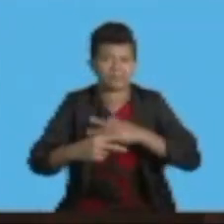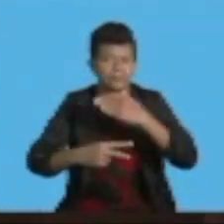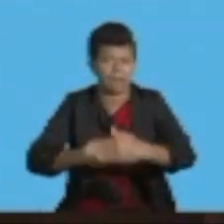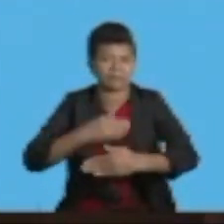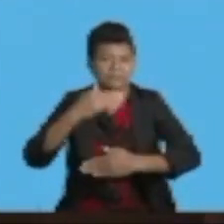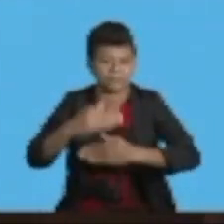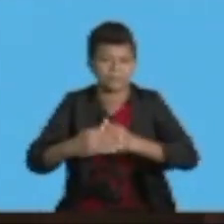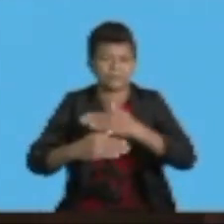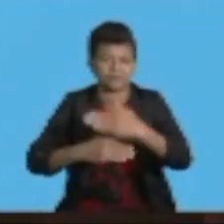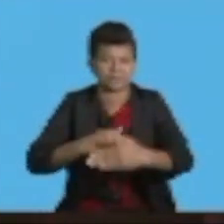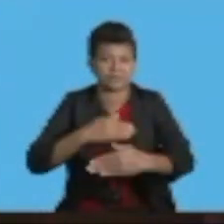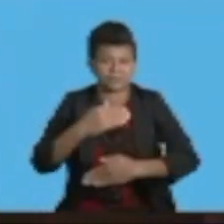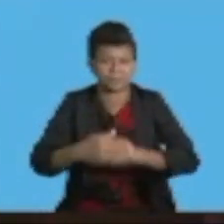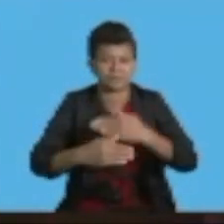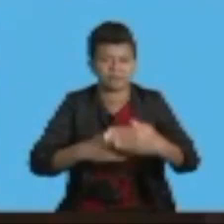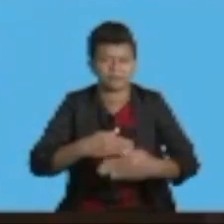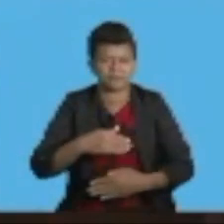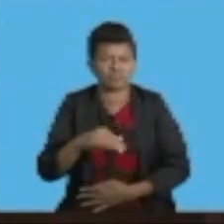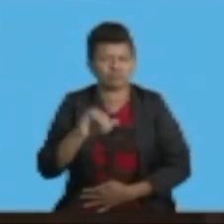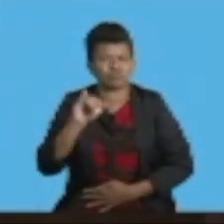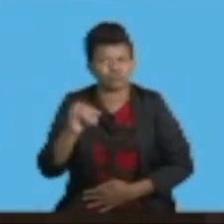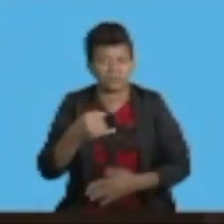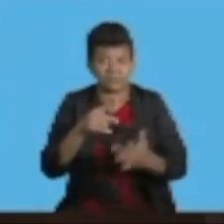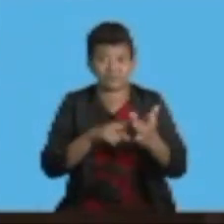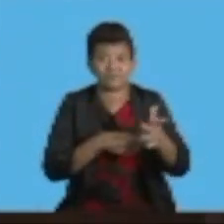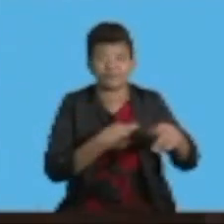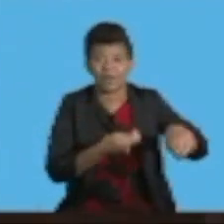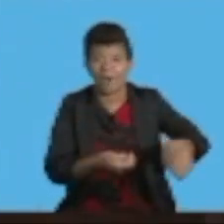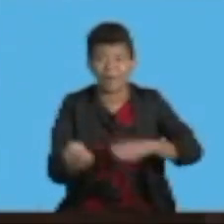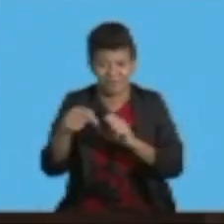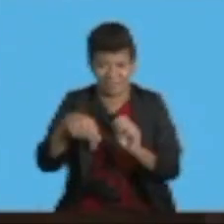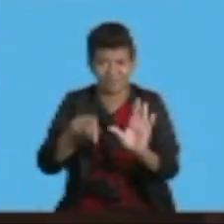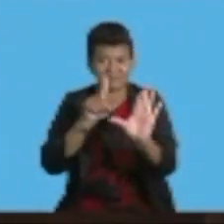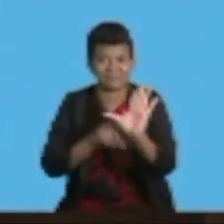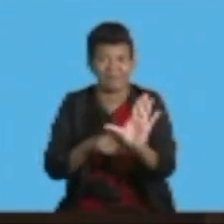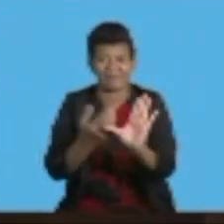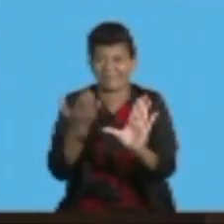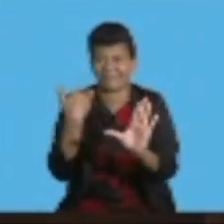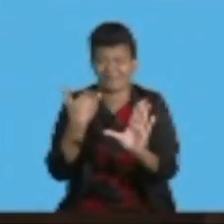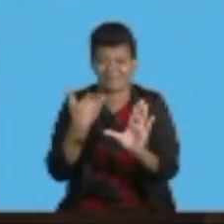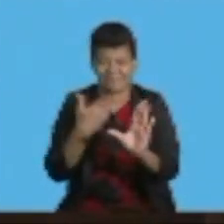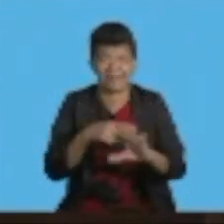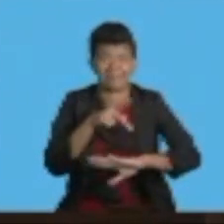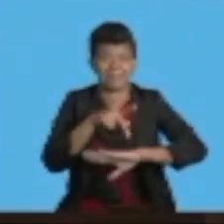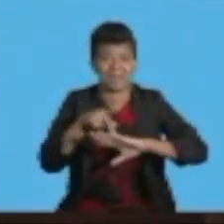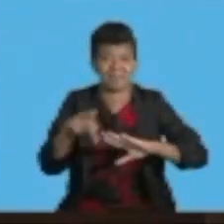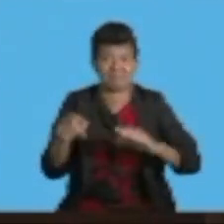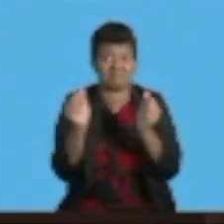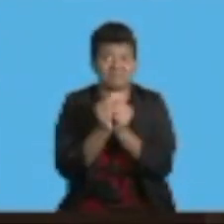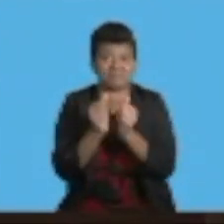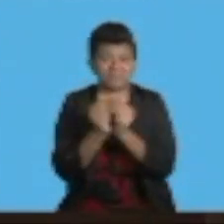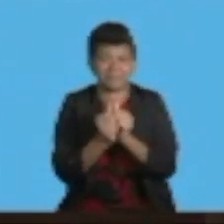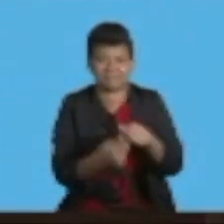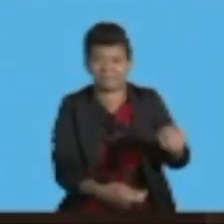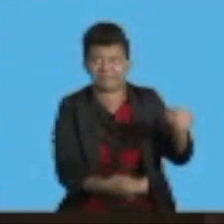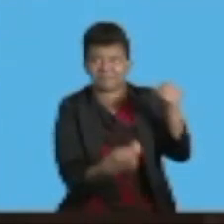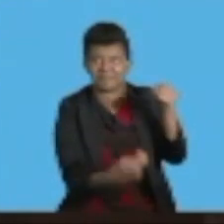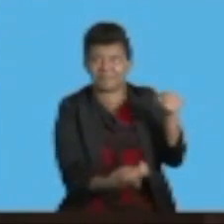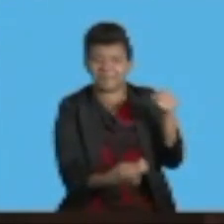Just in January 2019, a cabinet paper was presented where we have formed a task force